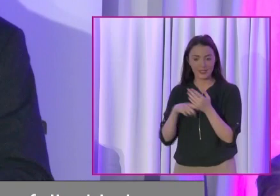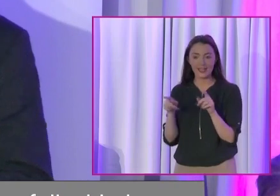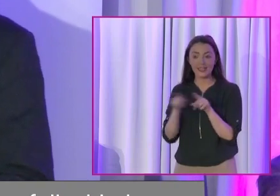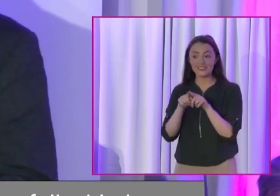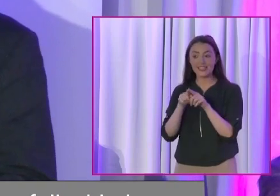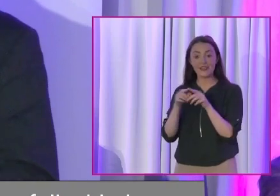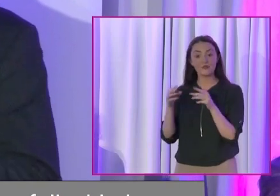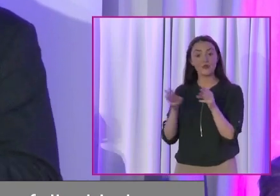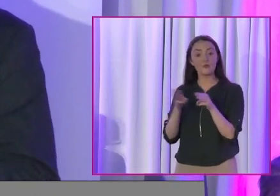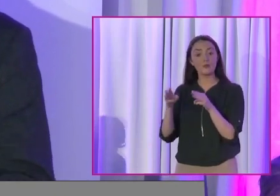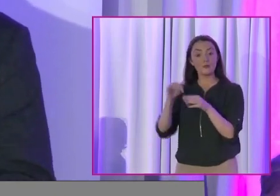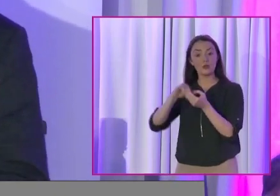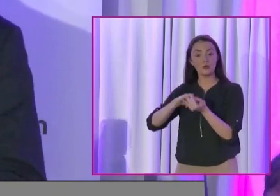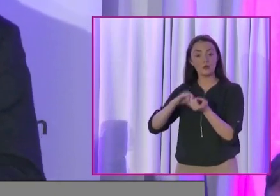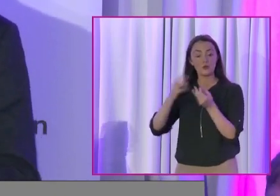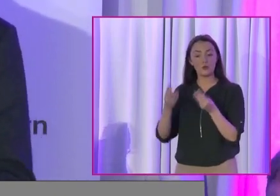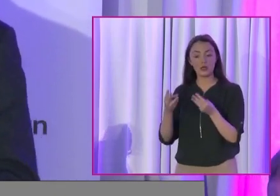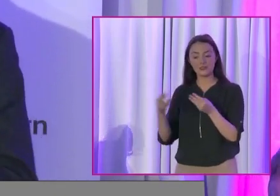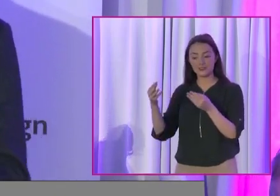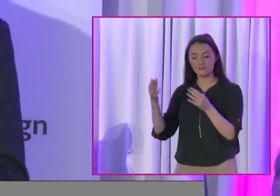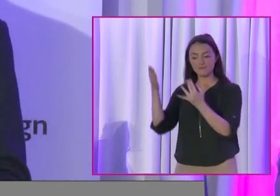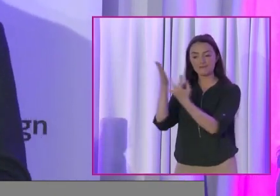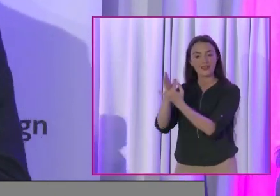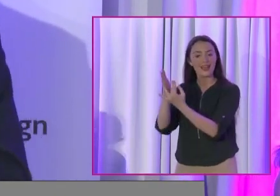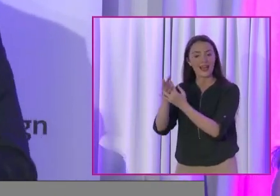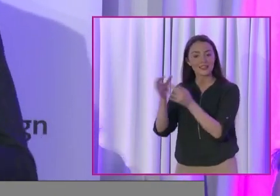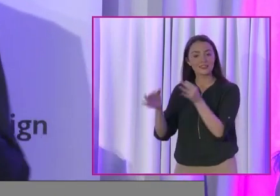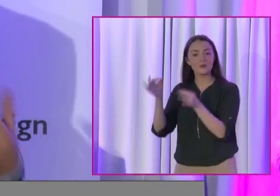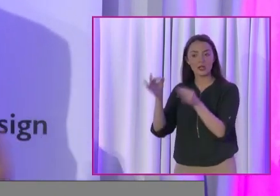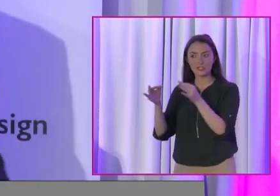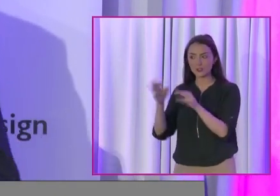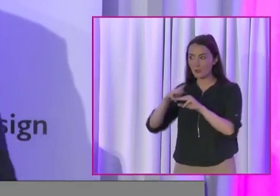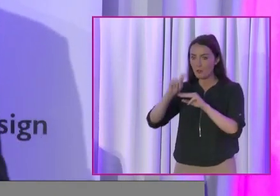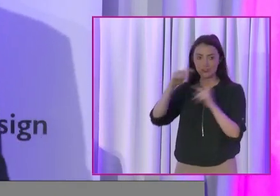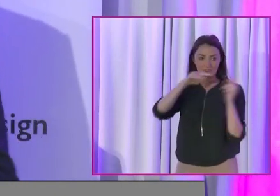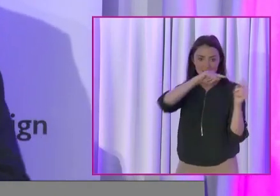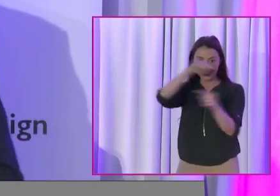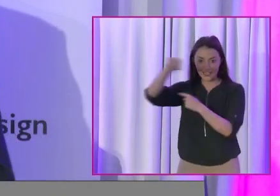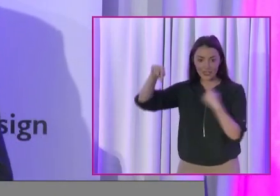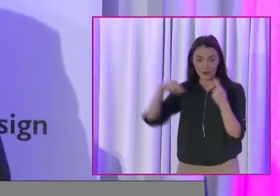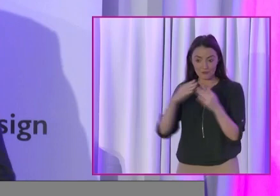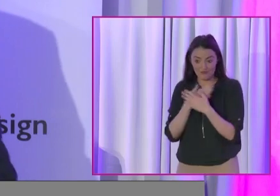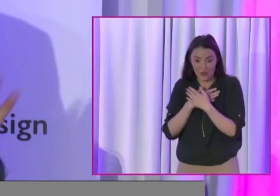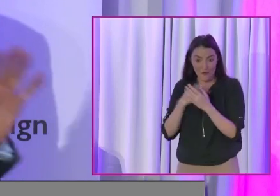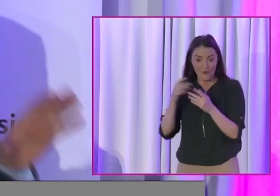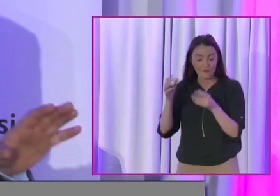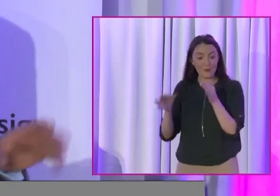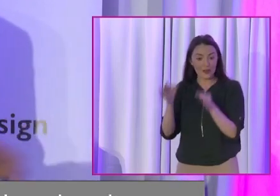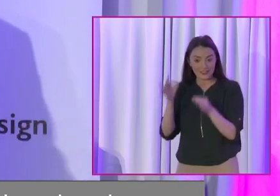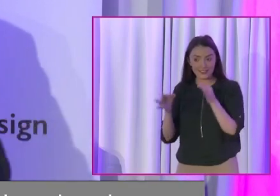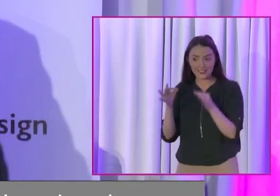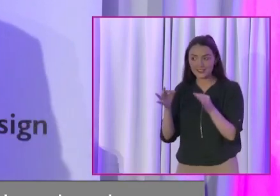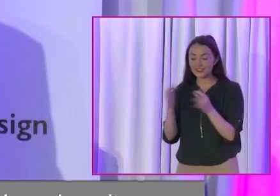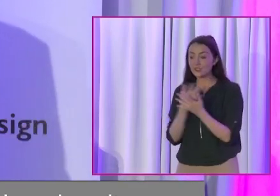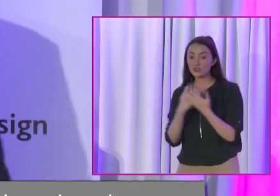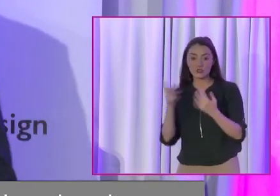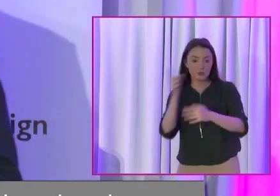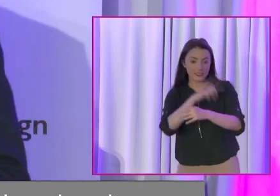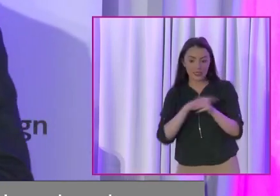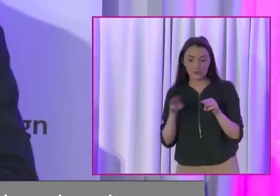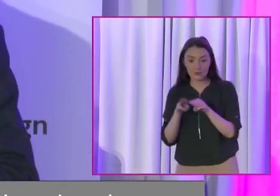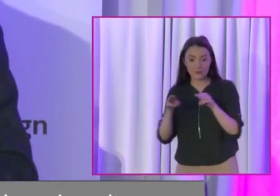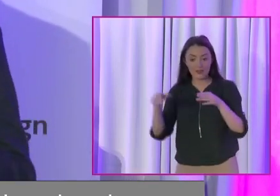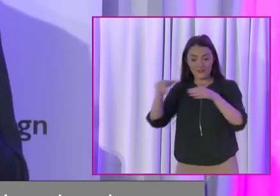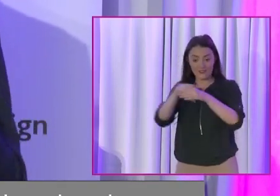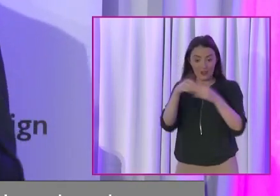Politics is fascinating. I love it. Most of us here love it. As Tom says, so many disabled people are involved in